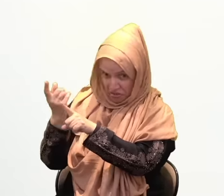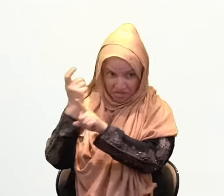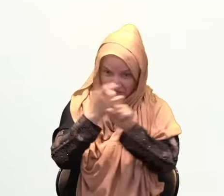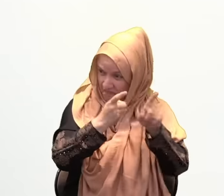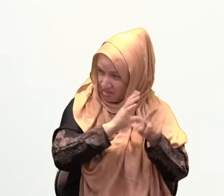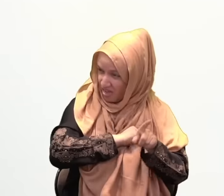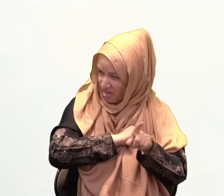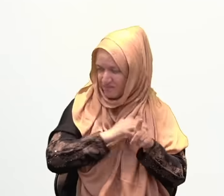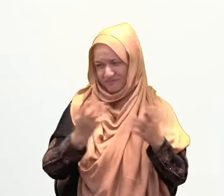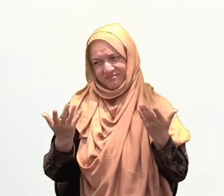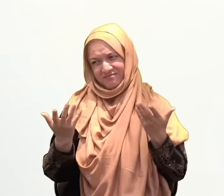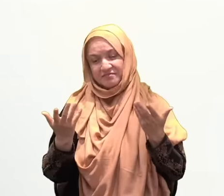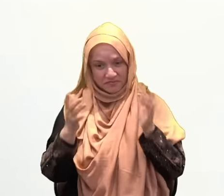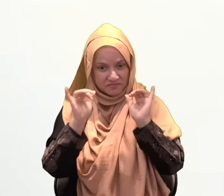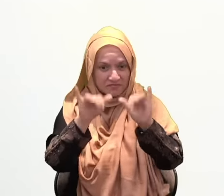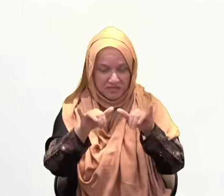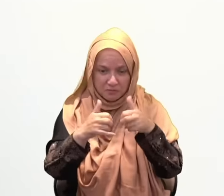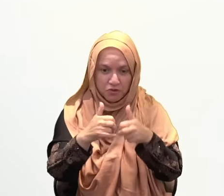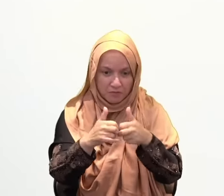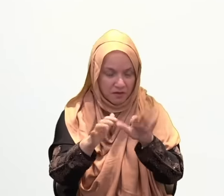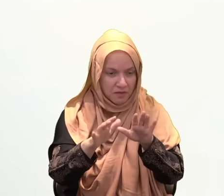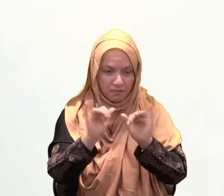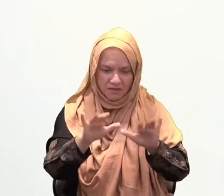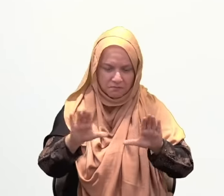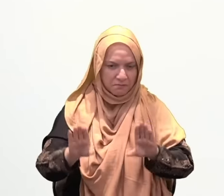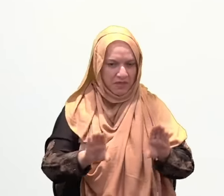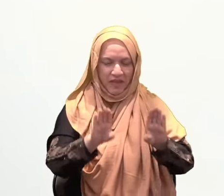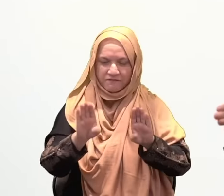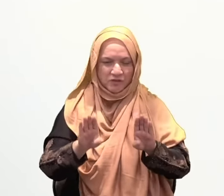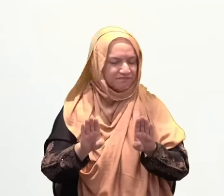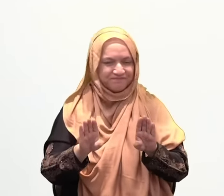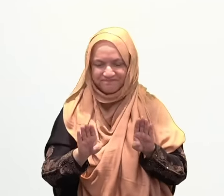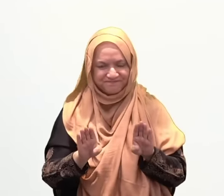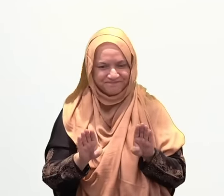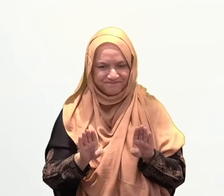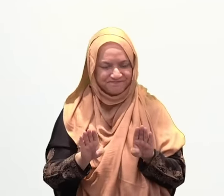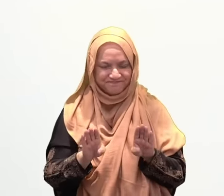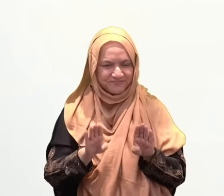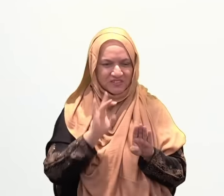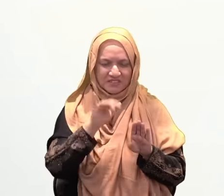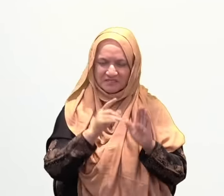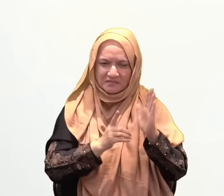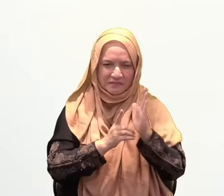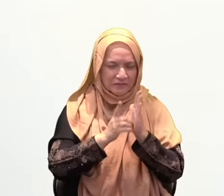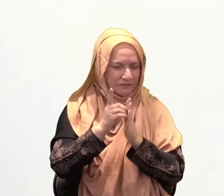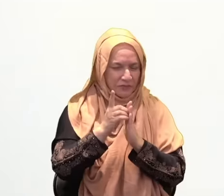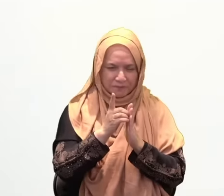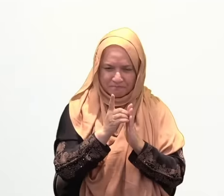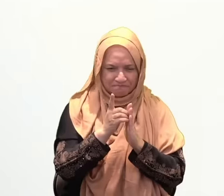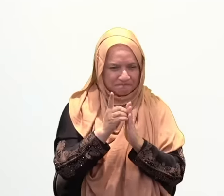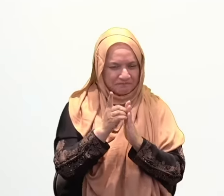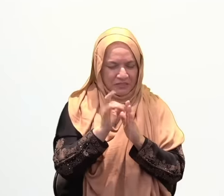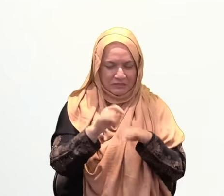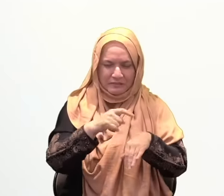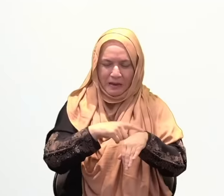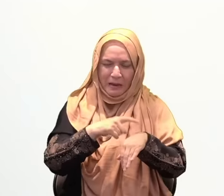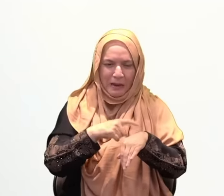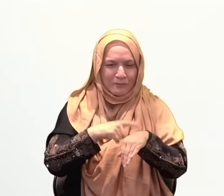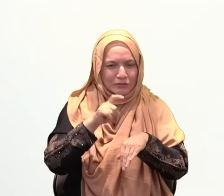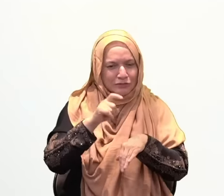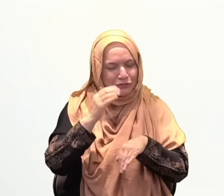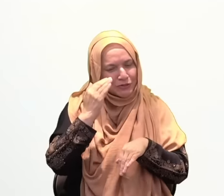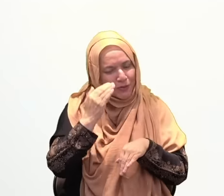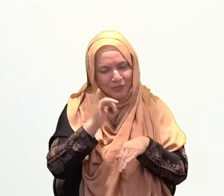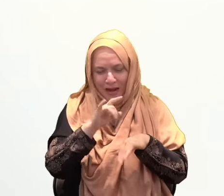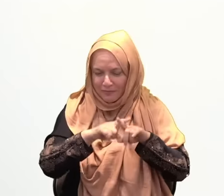on the small things the daily things slowly that change can come inshaAllah ta'ala Slowly that change can come where you even